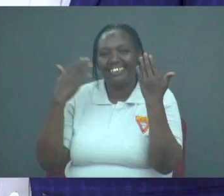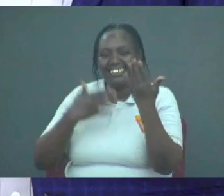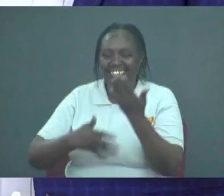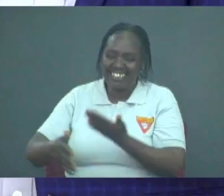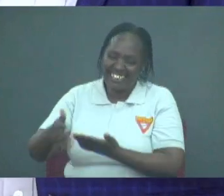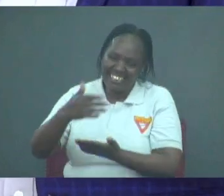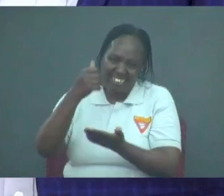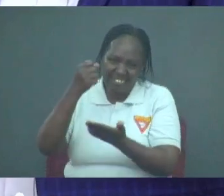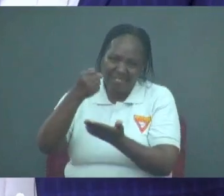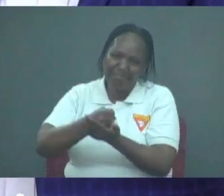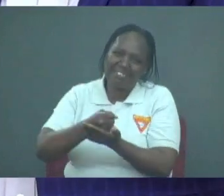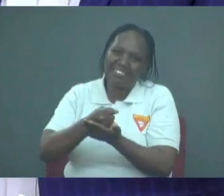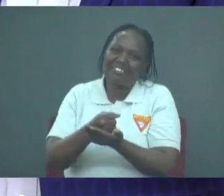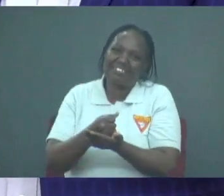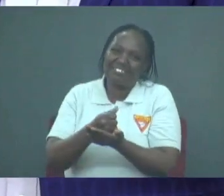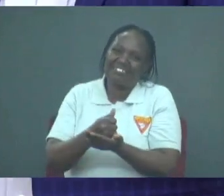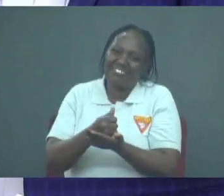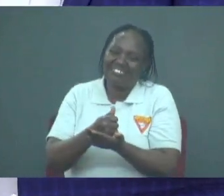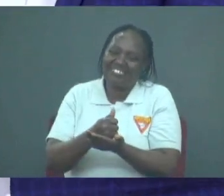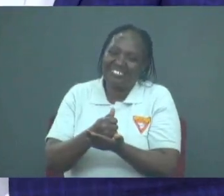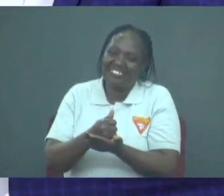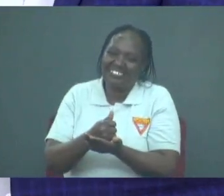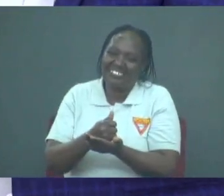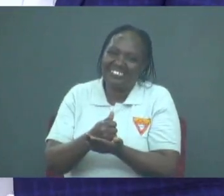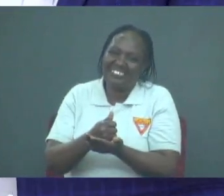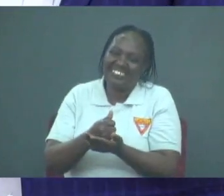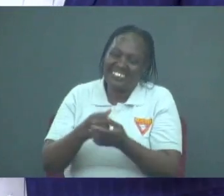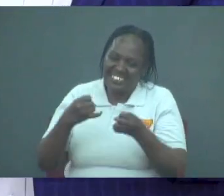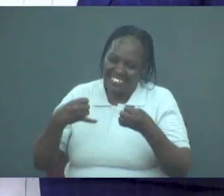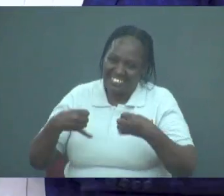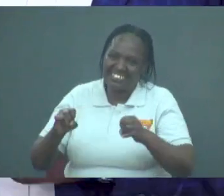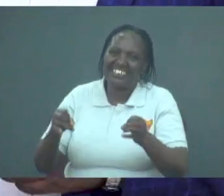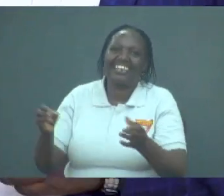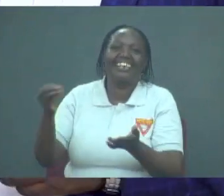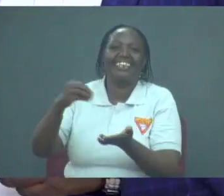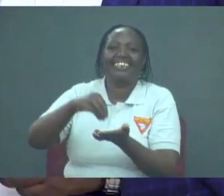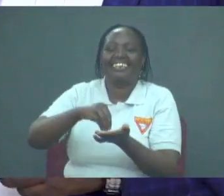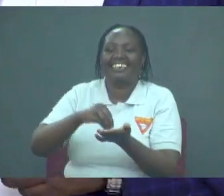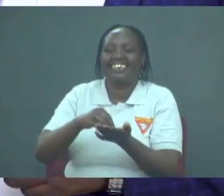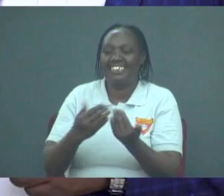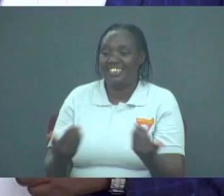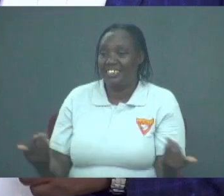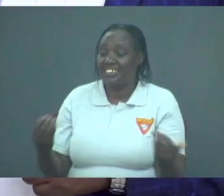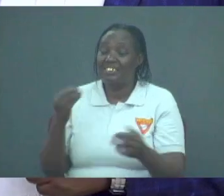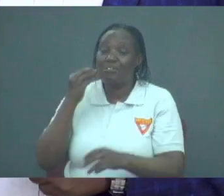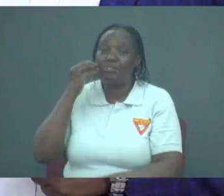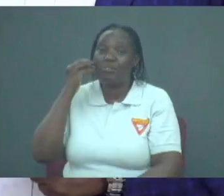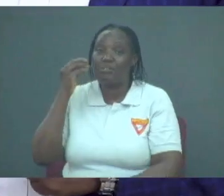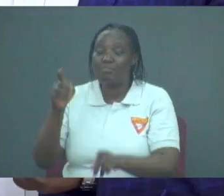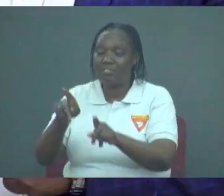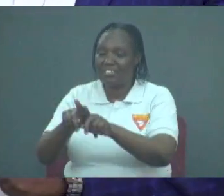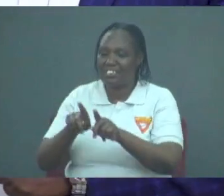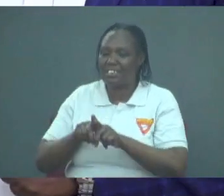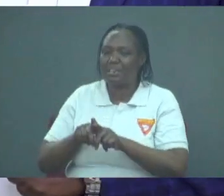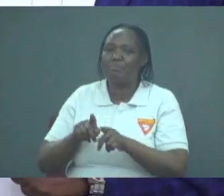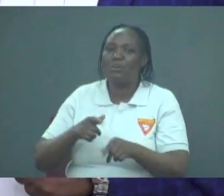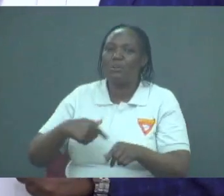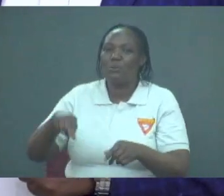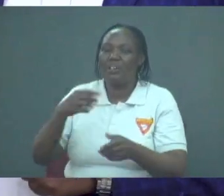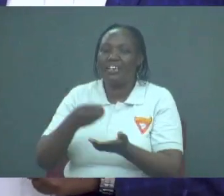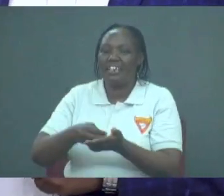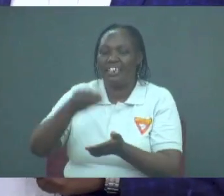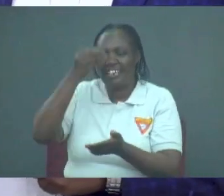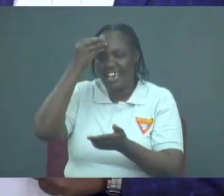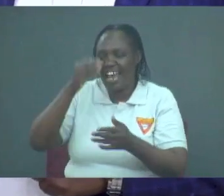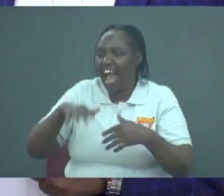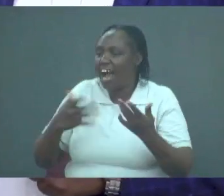Amen. Okay. So, can we try that again? And I hope the children at home are doing this. We are learning how to pray like Jesus.